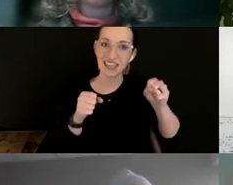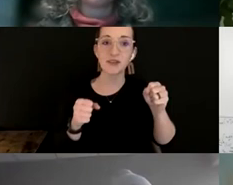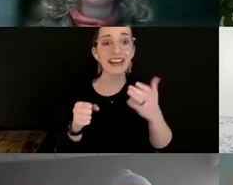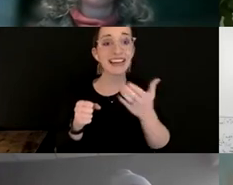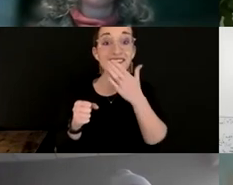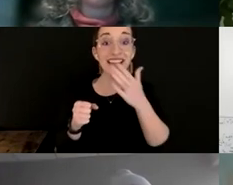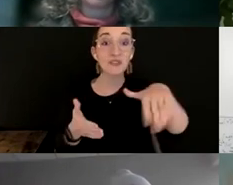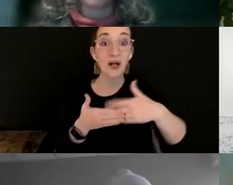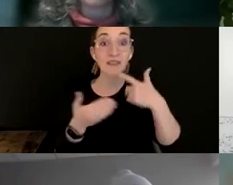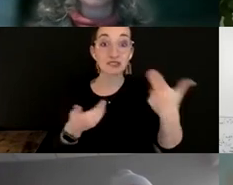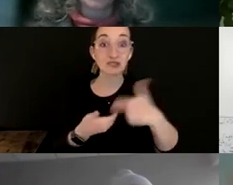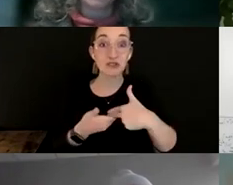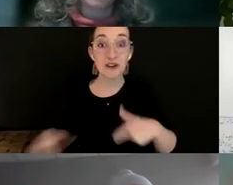being here.